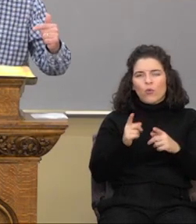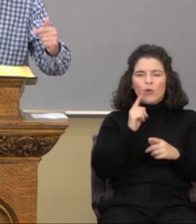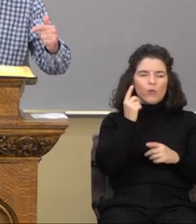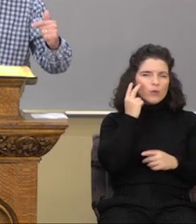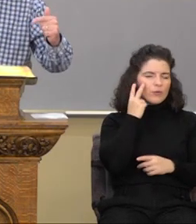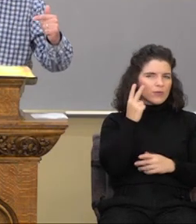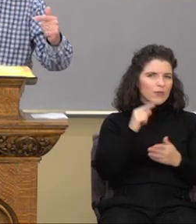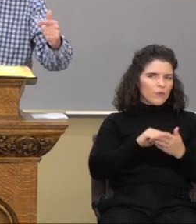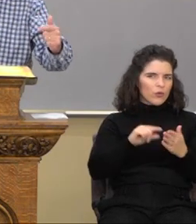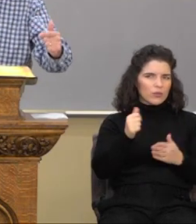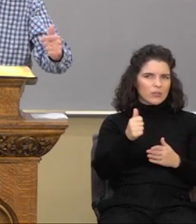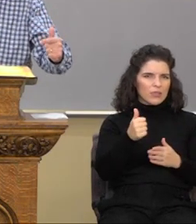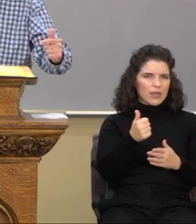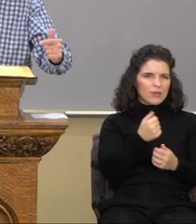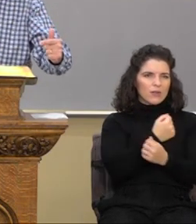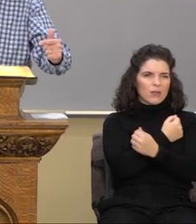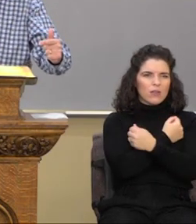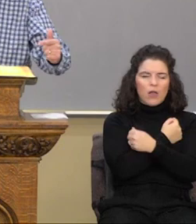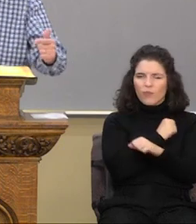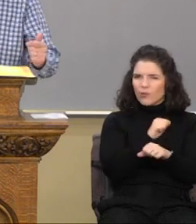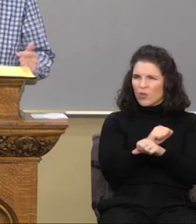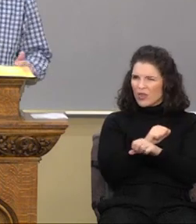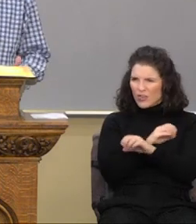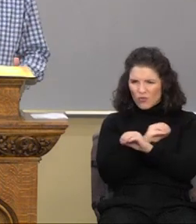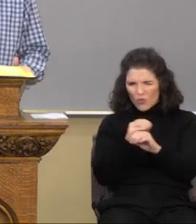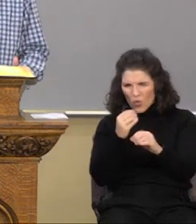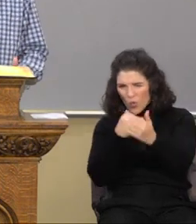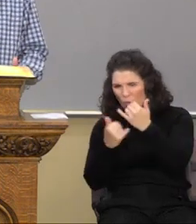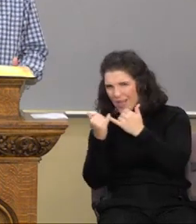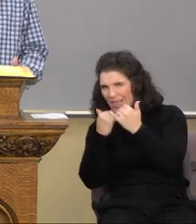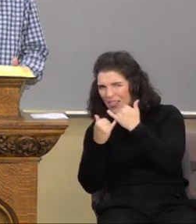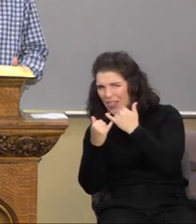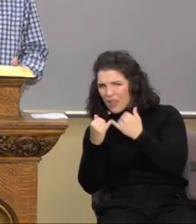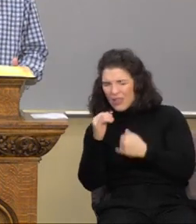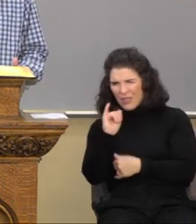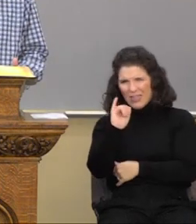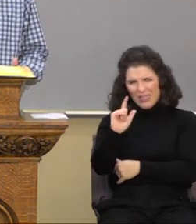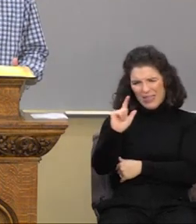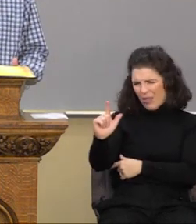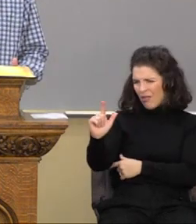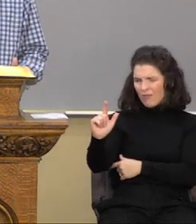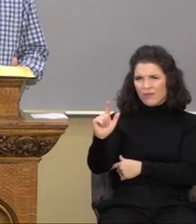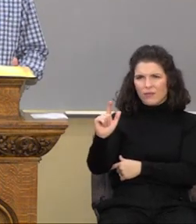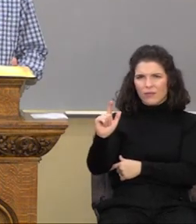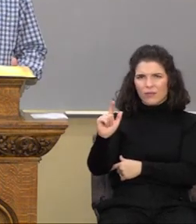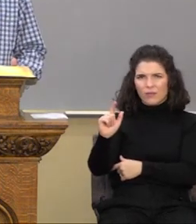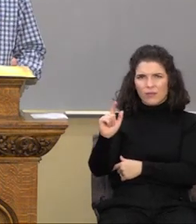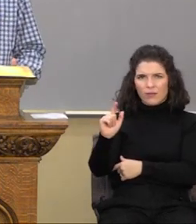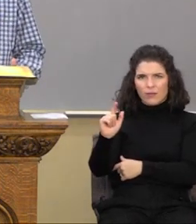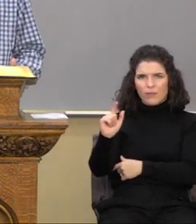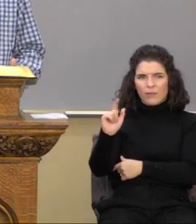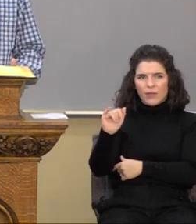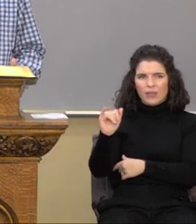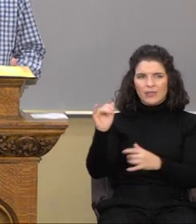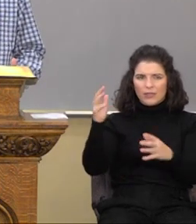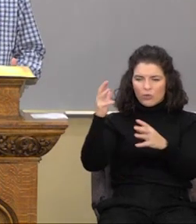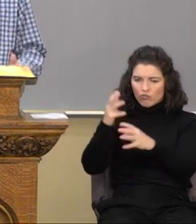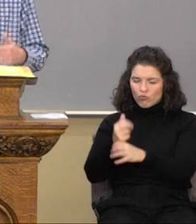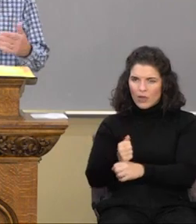worketh no ill. You see the word ill? That's a contraction of the word evil.